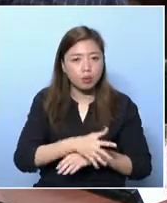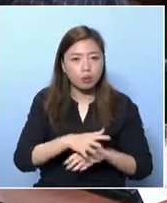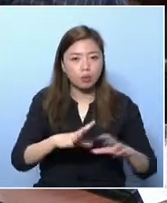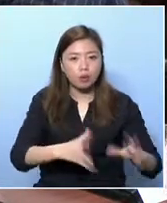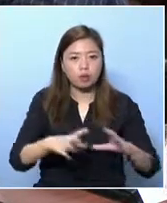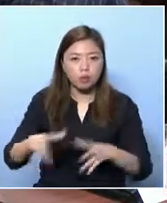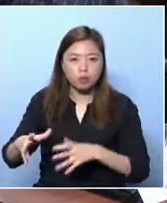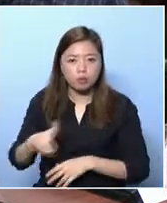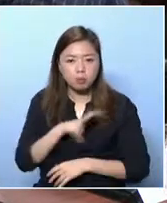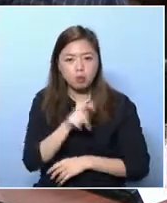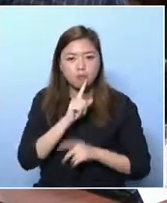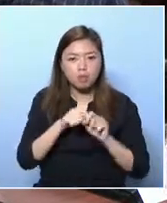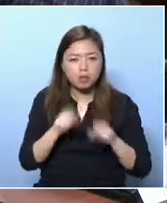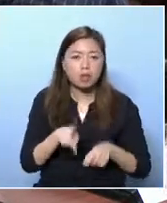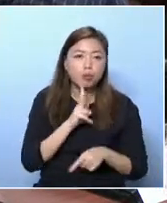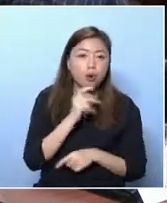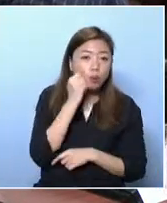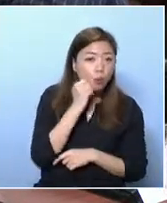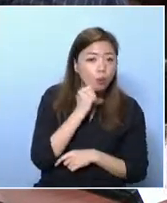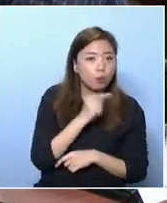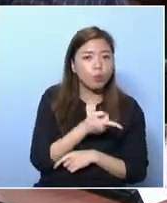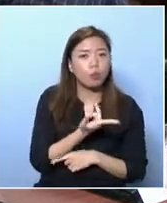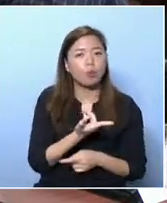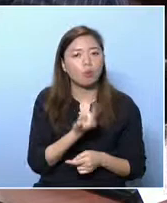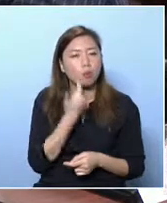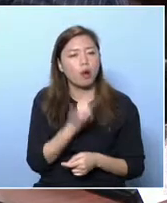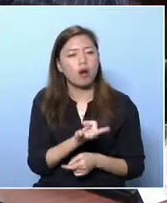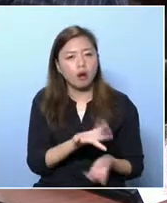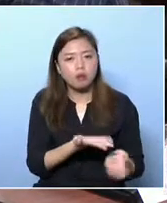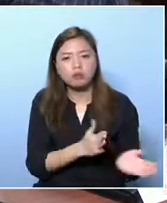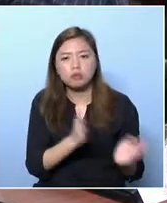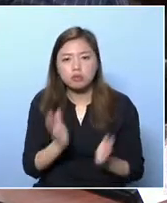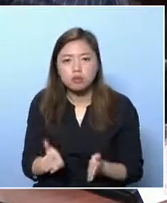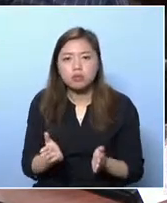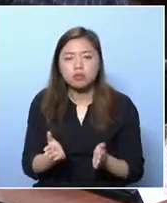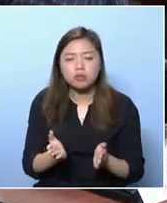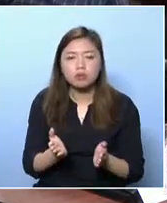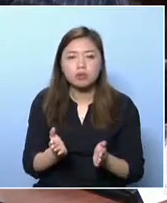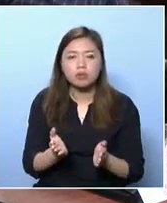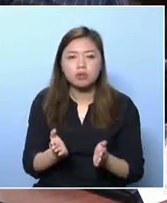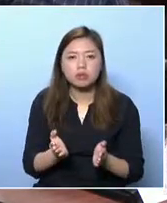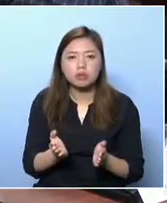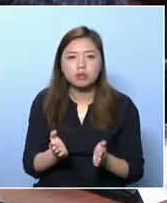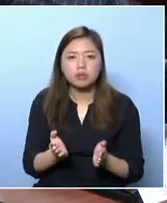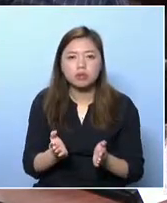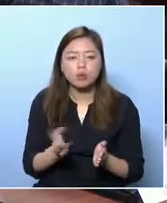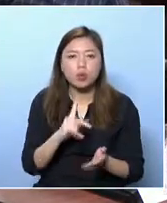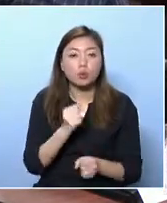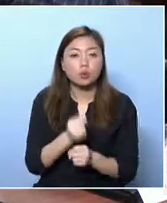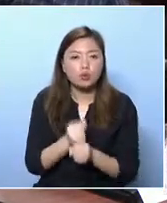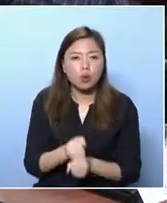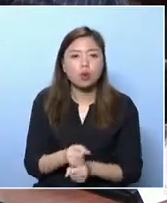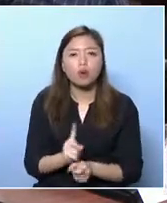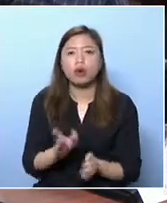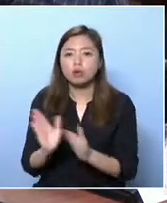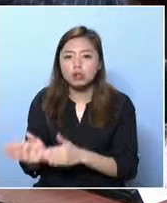are ignored. We have a serious problem of elderly poverty.